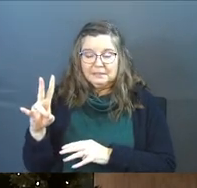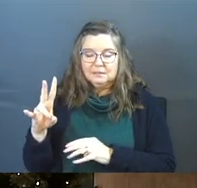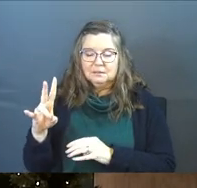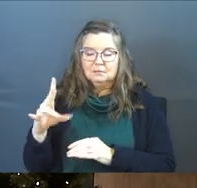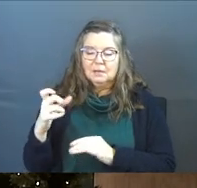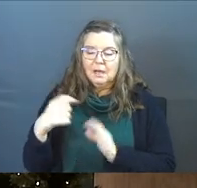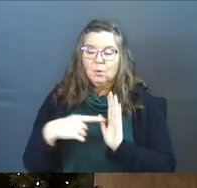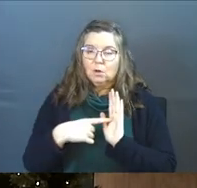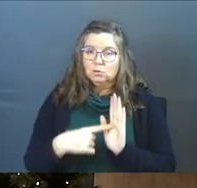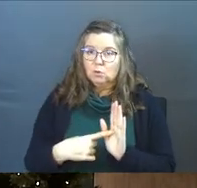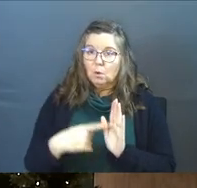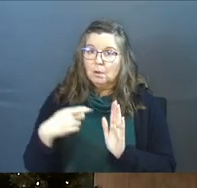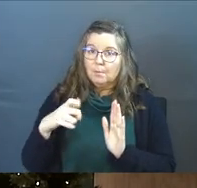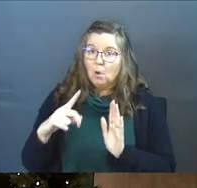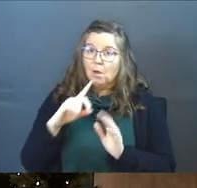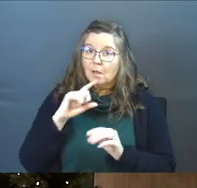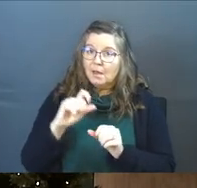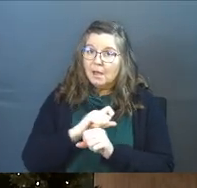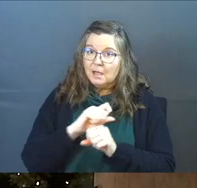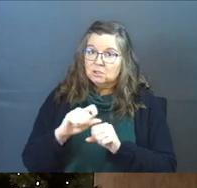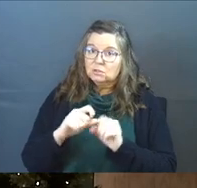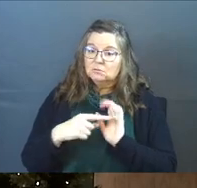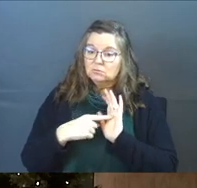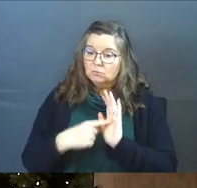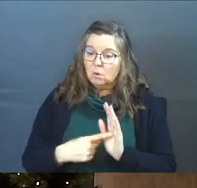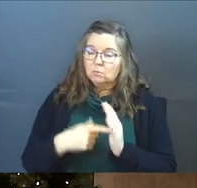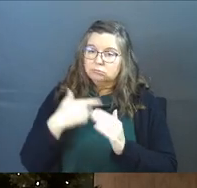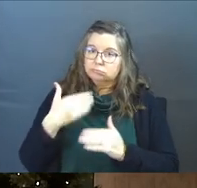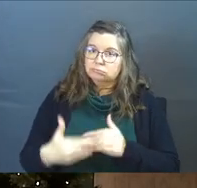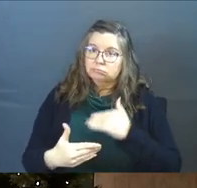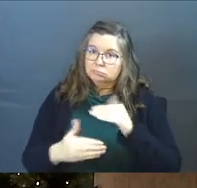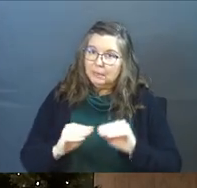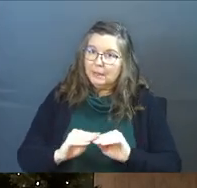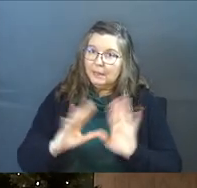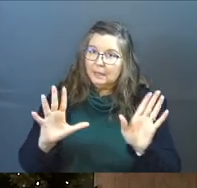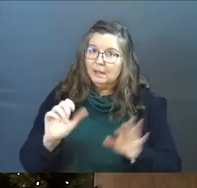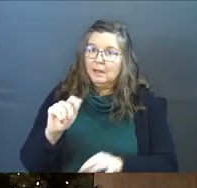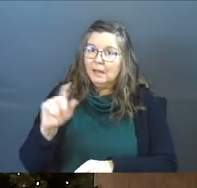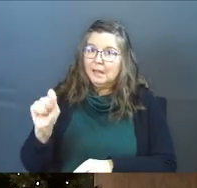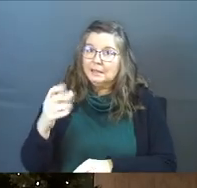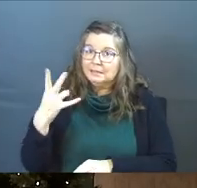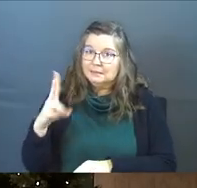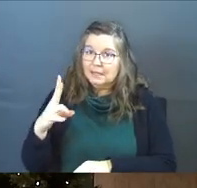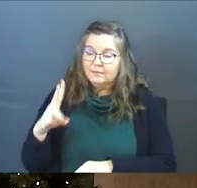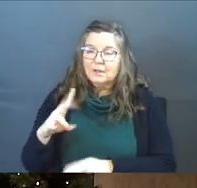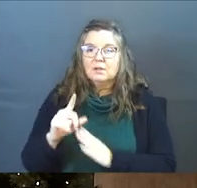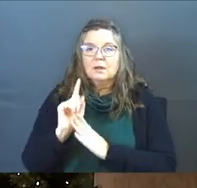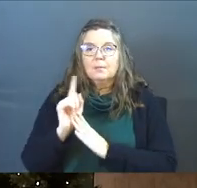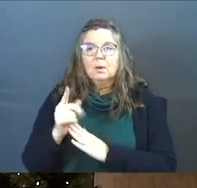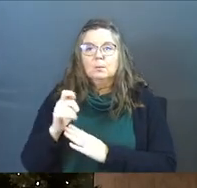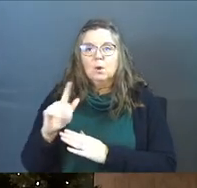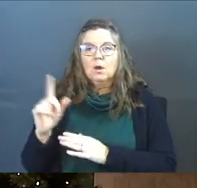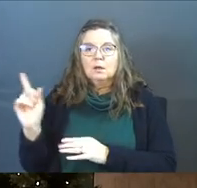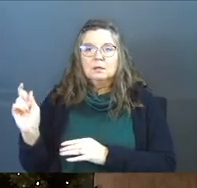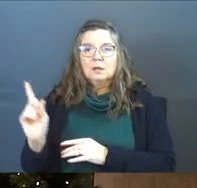you, but I just want to show you that Paul actually walks this out very, very clearly. If you read in Acts 17, there's a moment where Paul comes to this